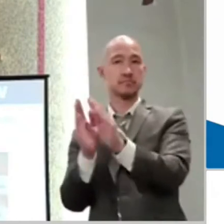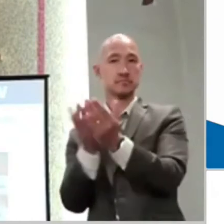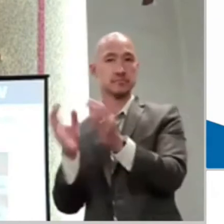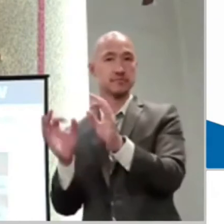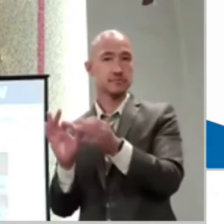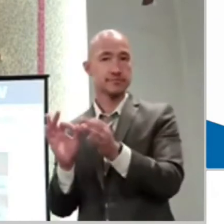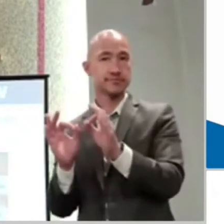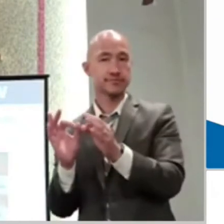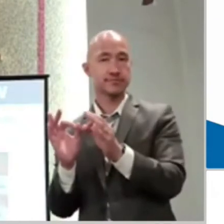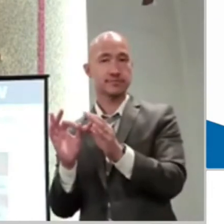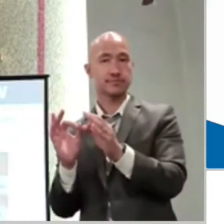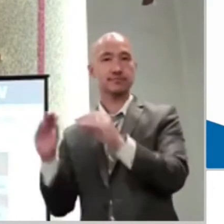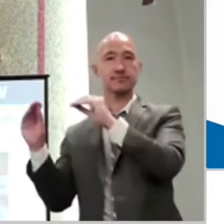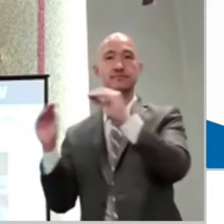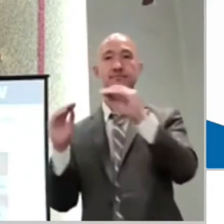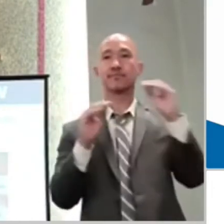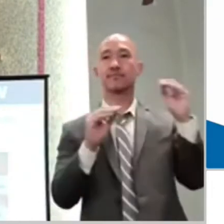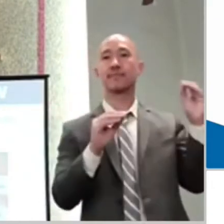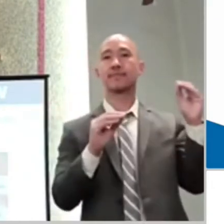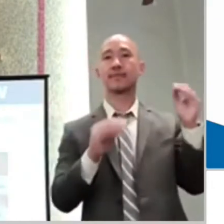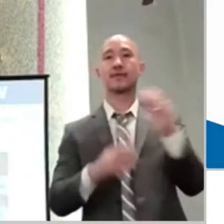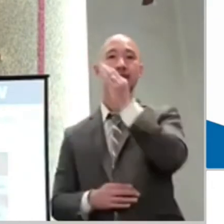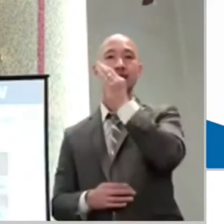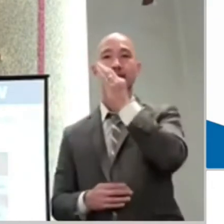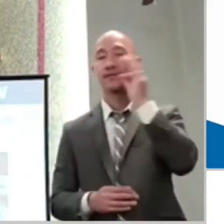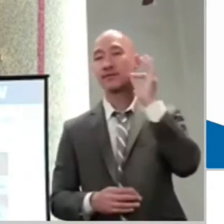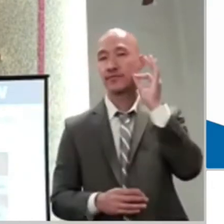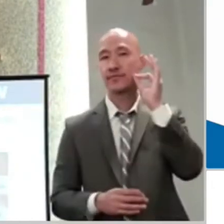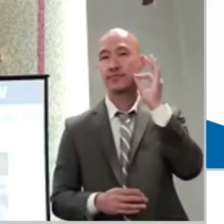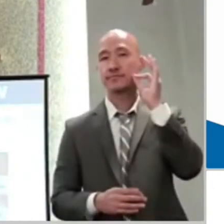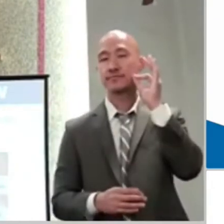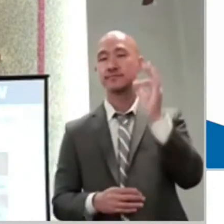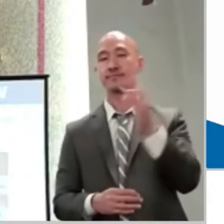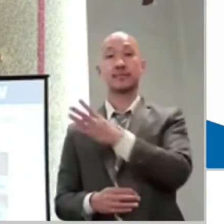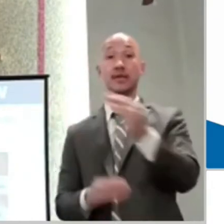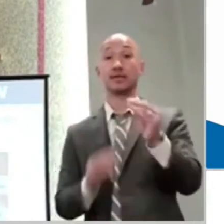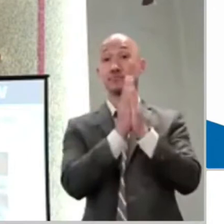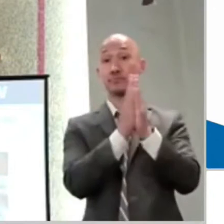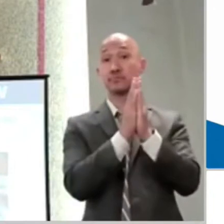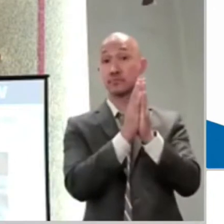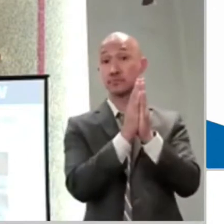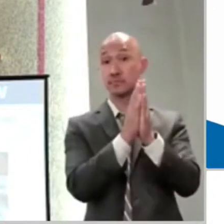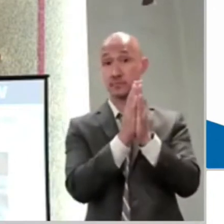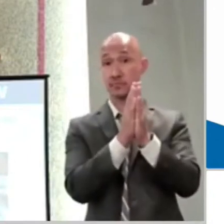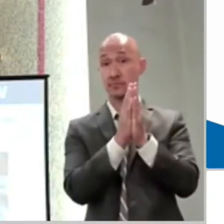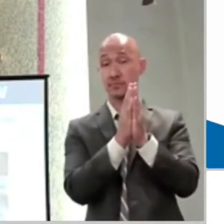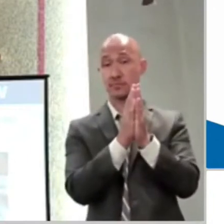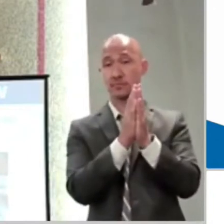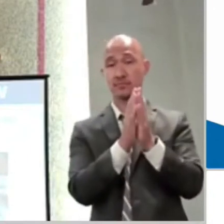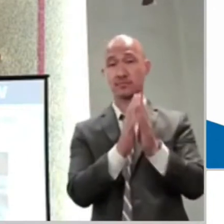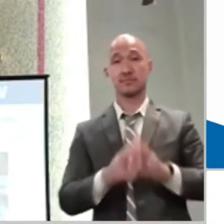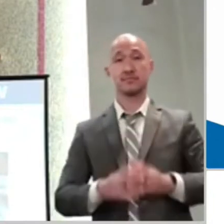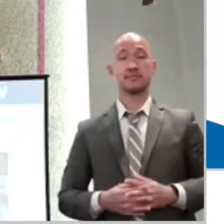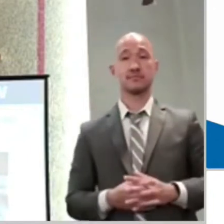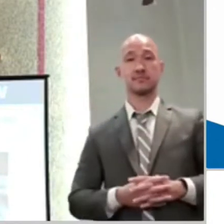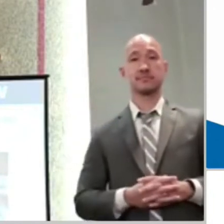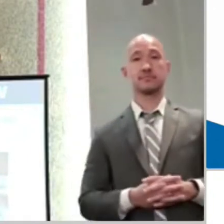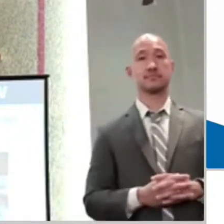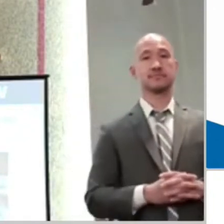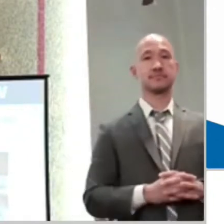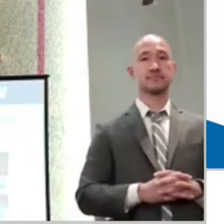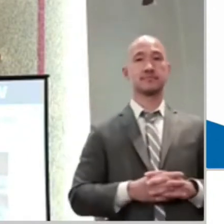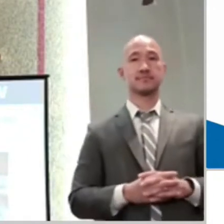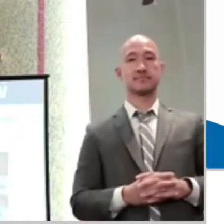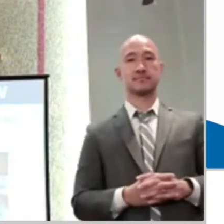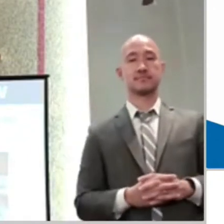And this is really about self-denying. Because Jesus didn't pray, did He? He didn't first say a prayer and then took the evil spirit out.